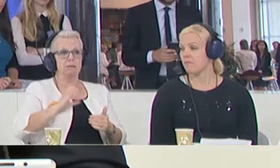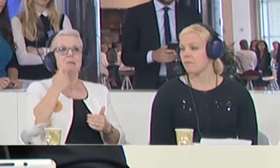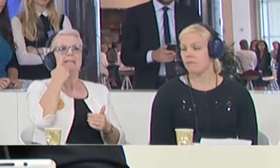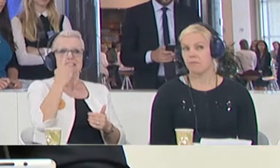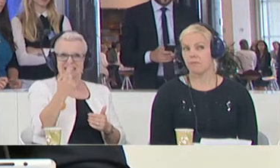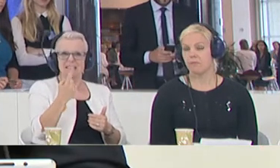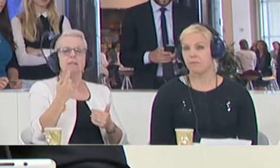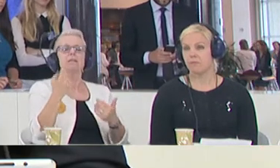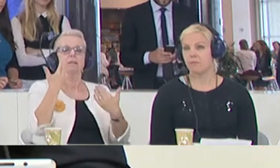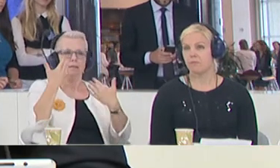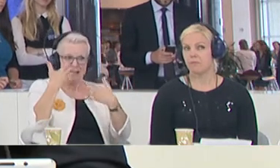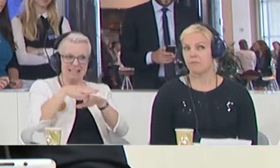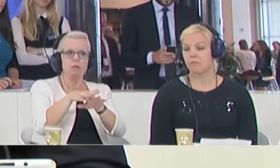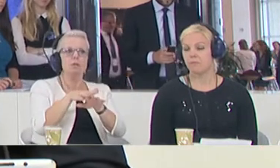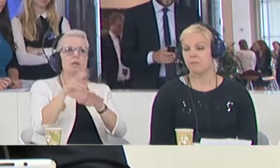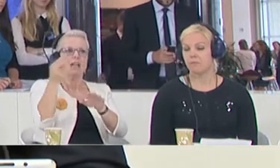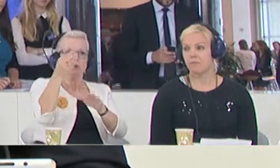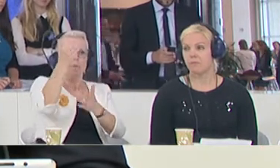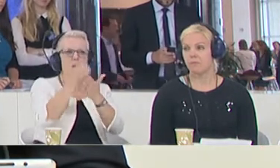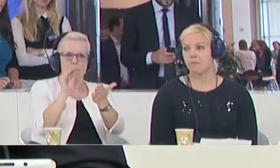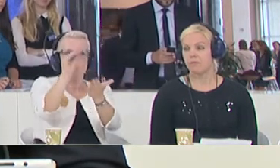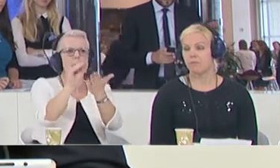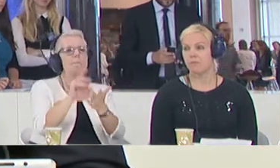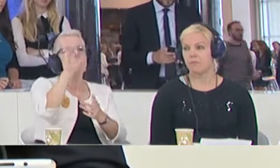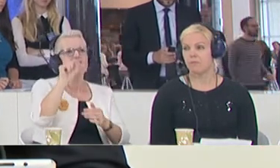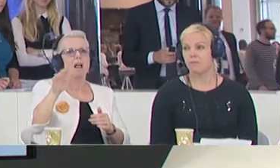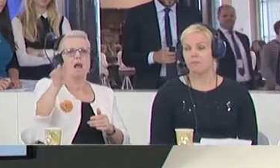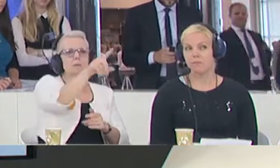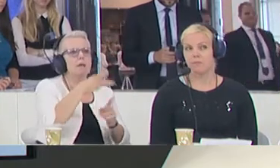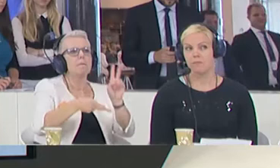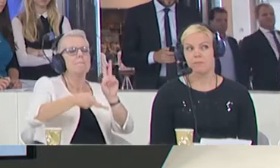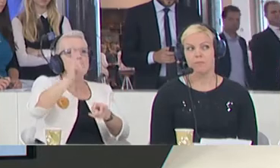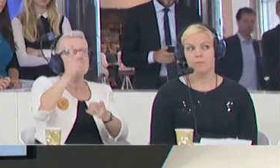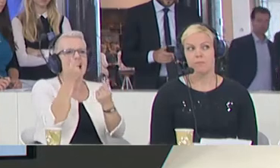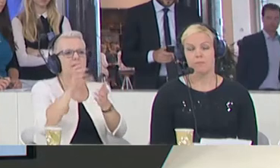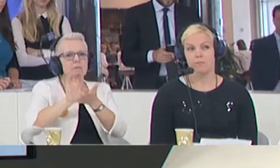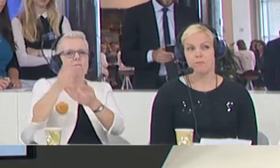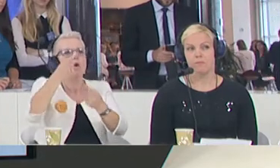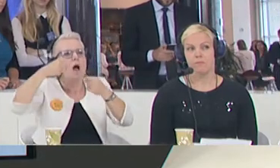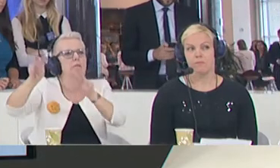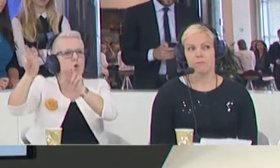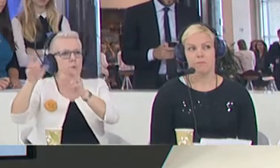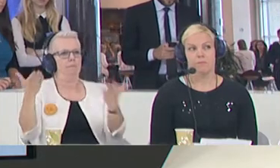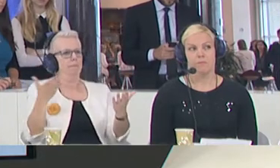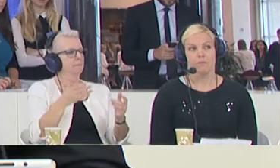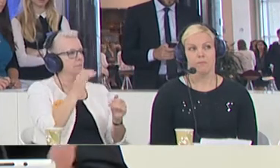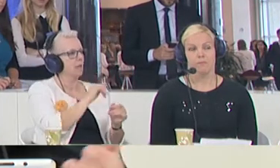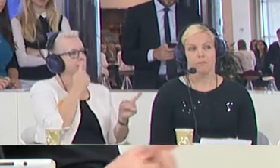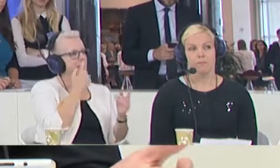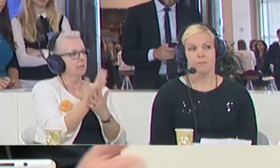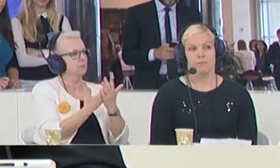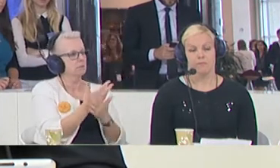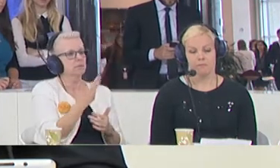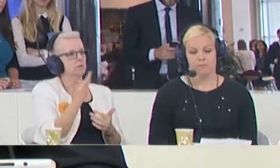integration included in the national programs. But member states often tend to put more money on other measures. Tanya, when we look at these figures,